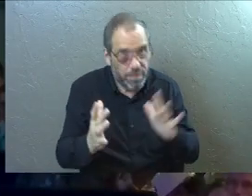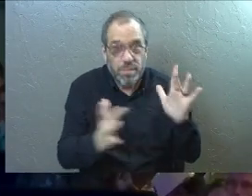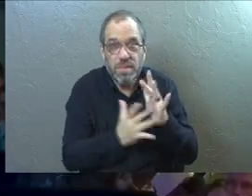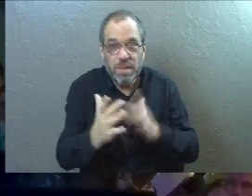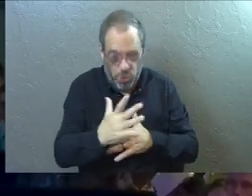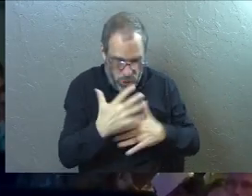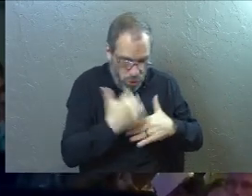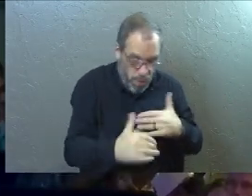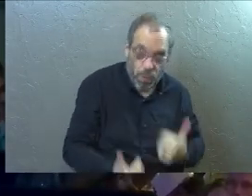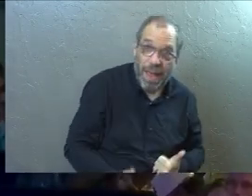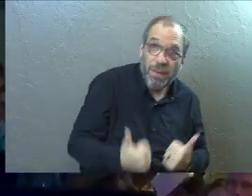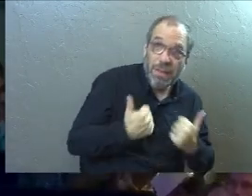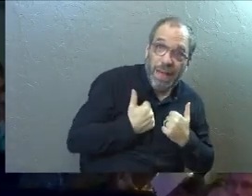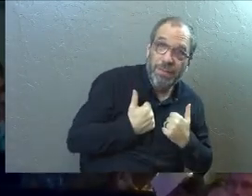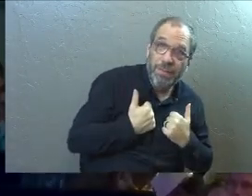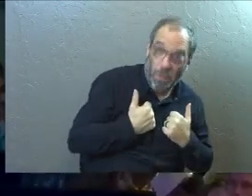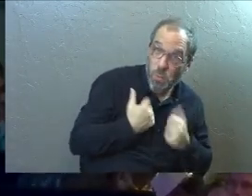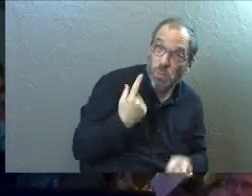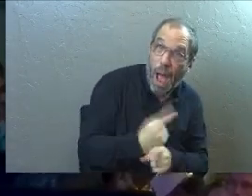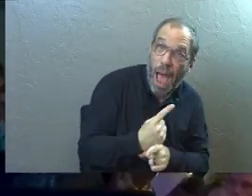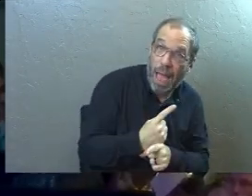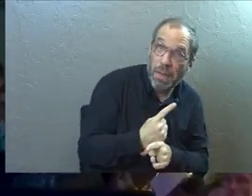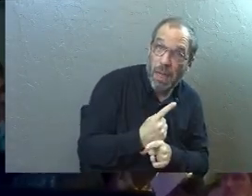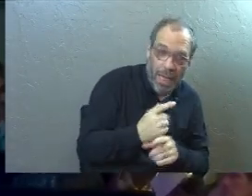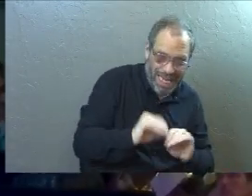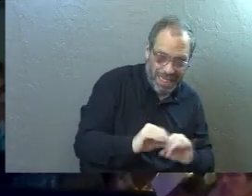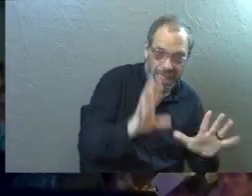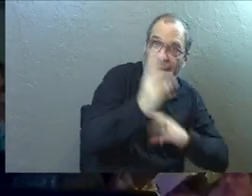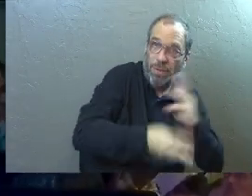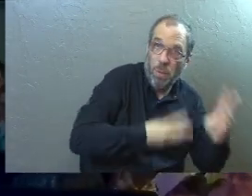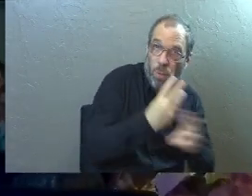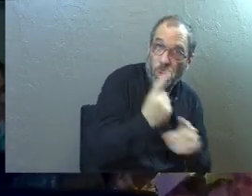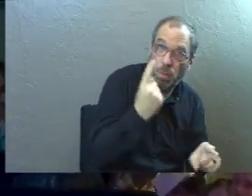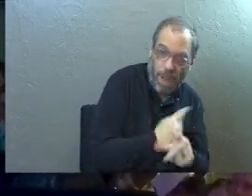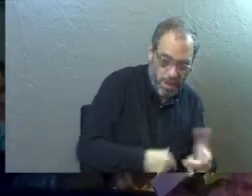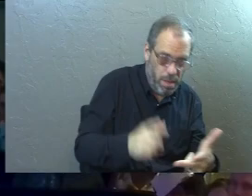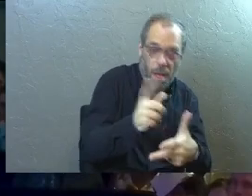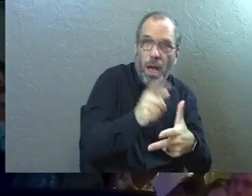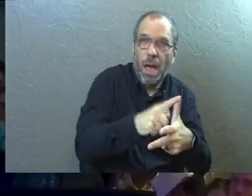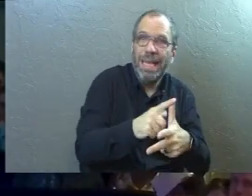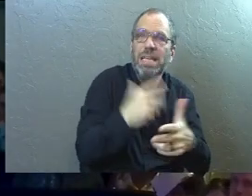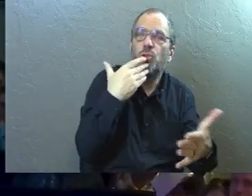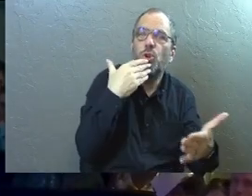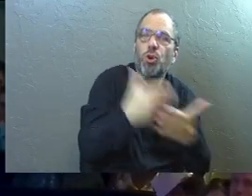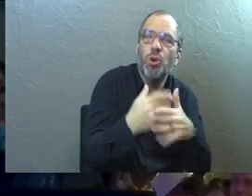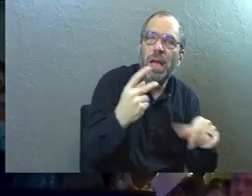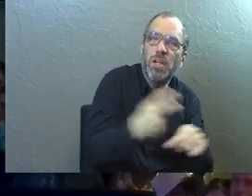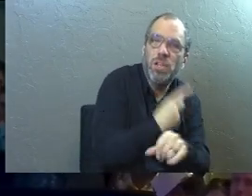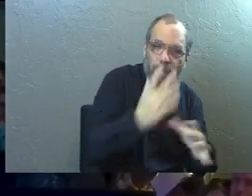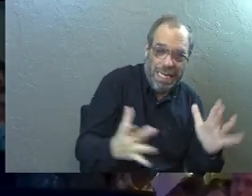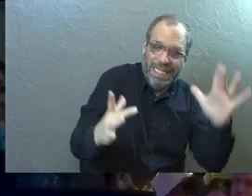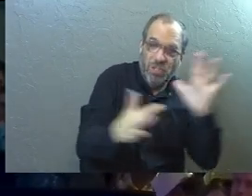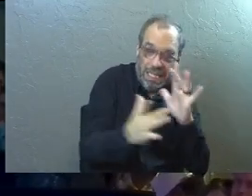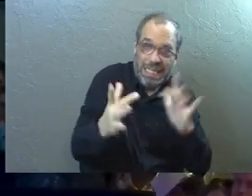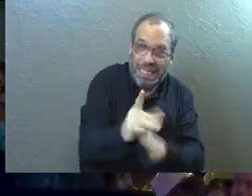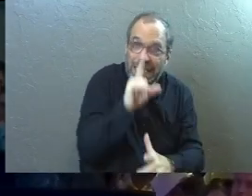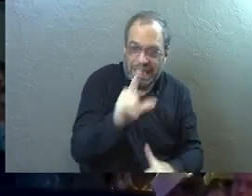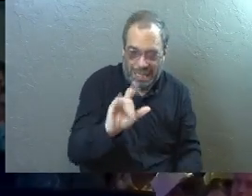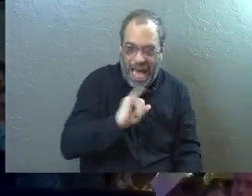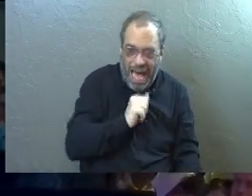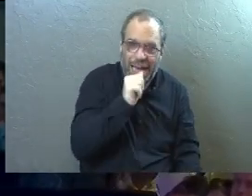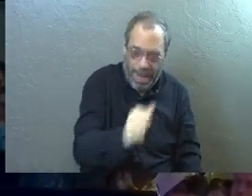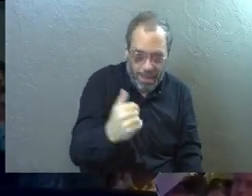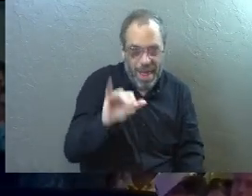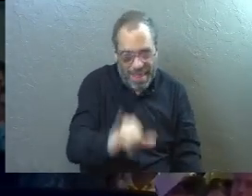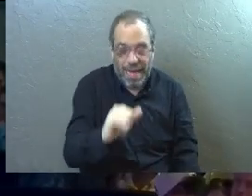is the bread of life, right? He is the light of the world. He is the good shepherd. Jesus is the I